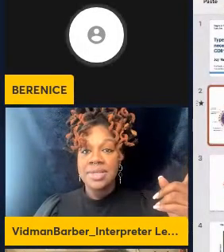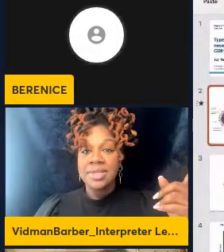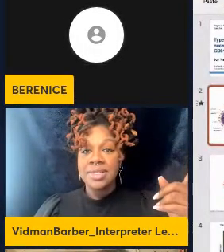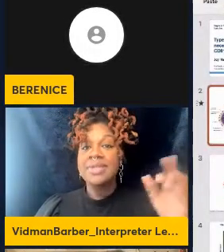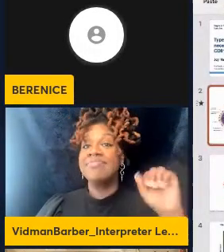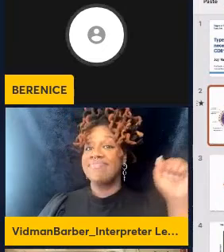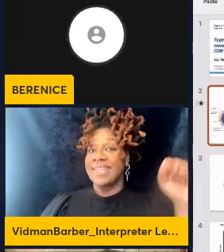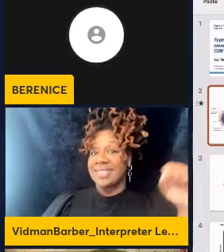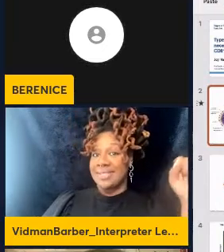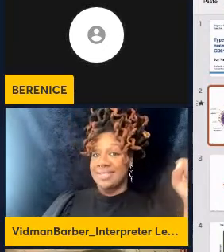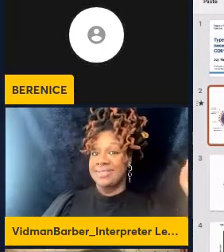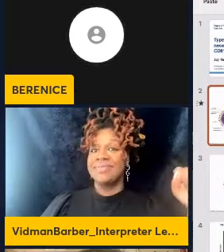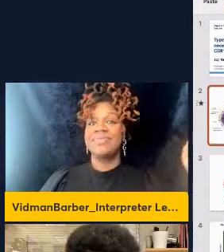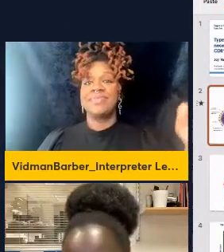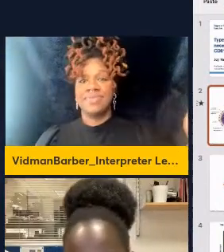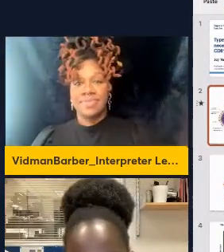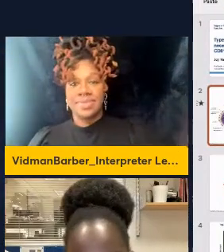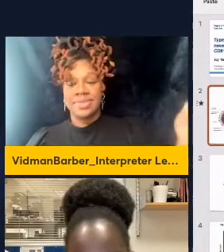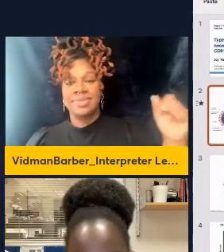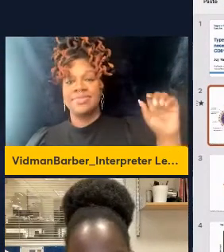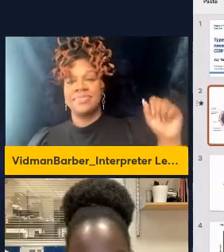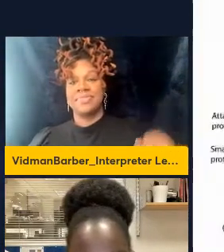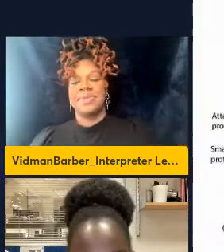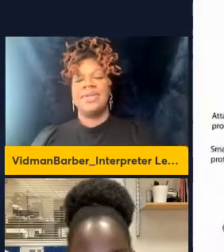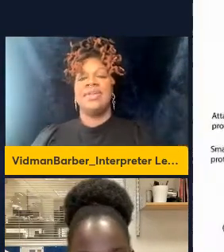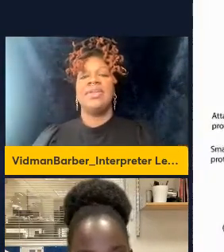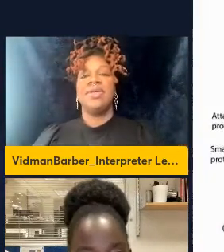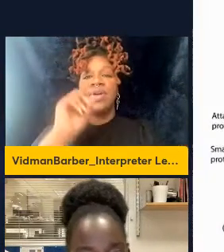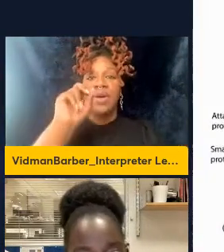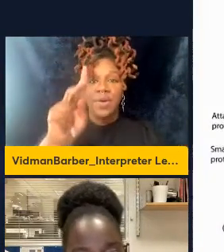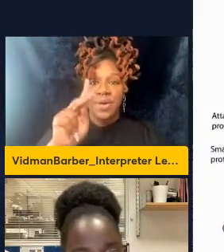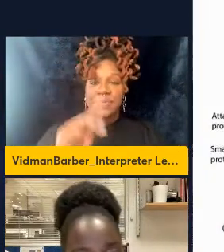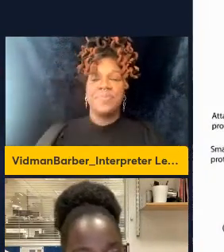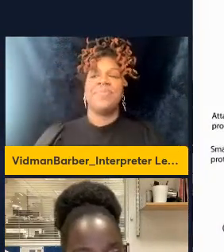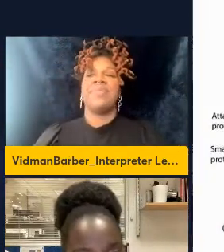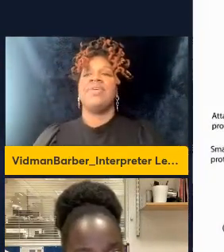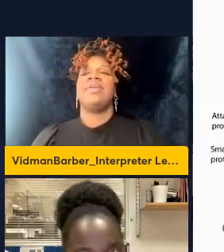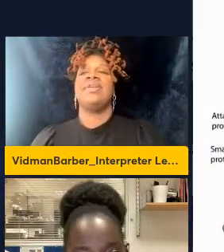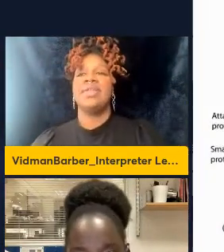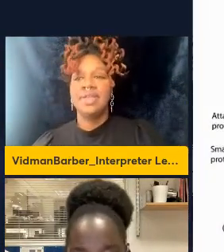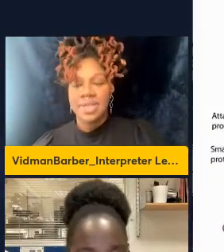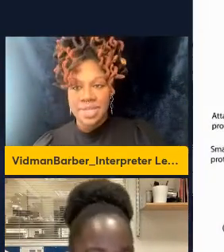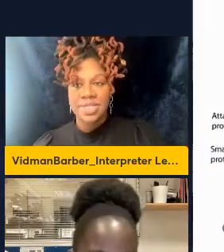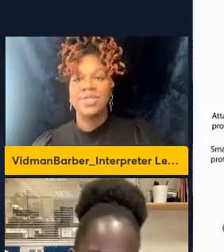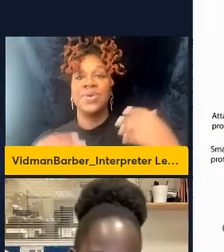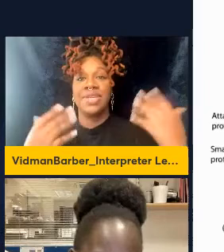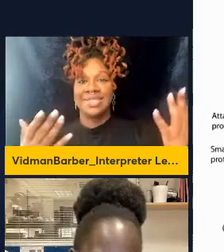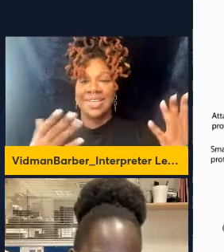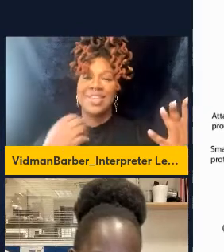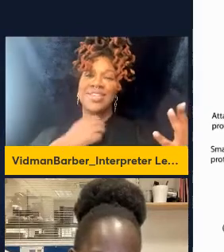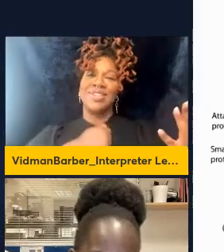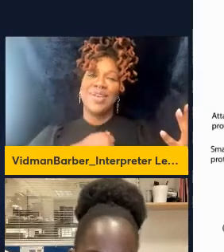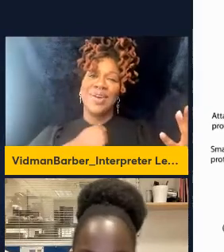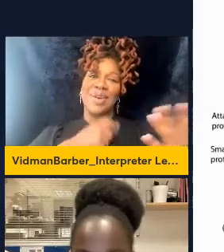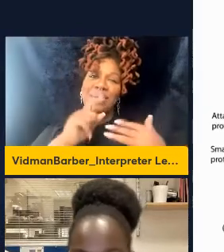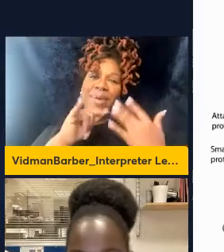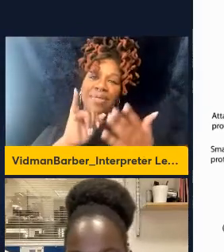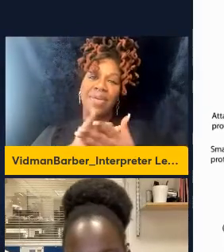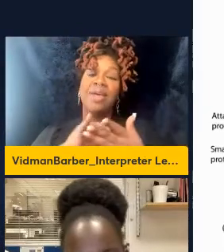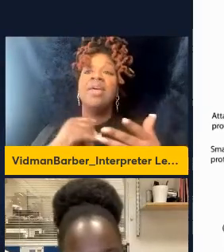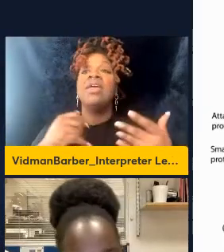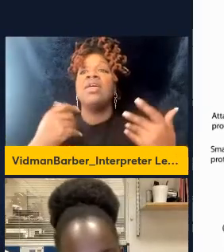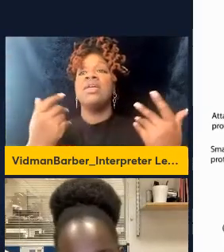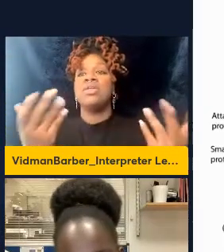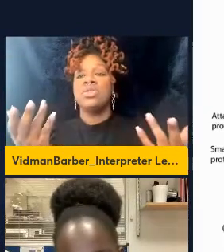Yes. We can confirm. Okay. Okay. So, yeah. Sorry about that. Yeah. So,